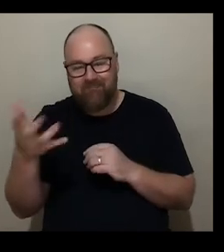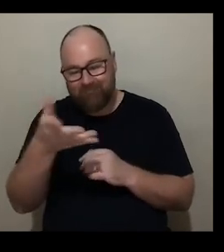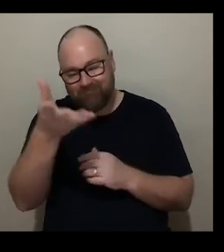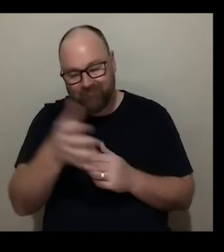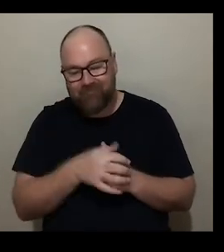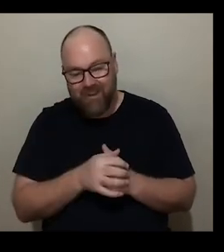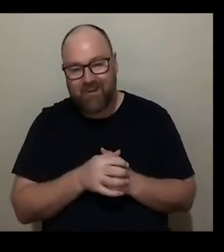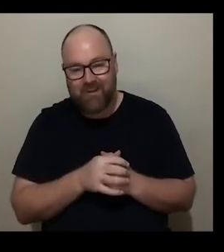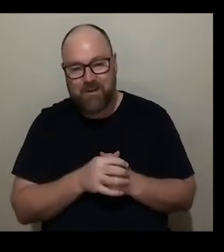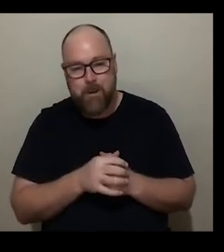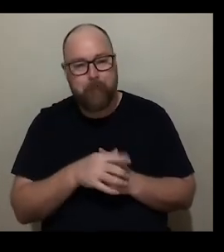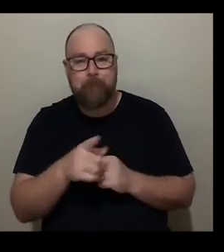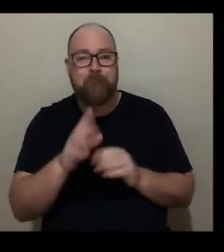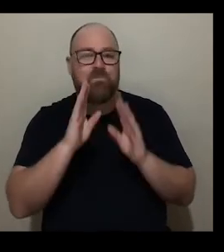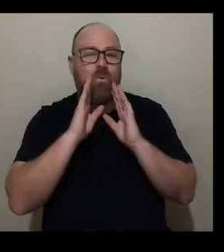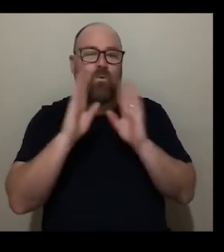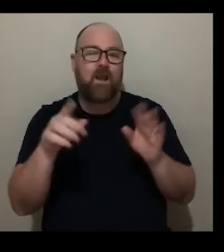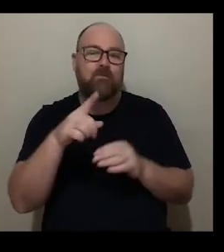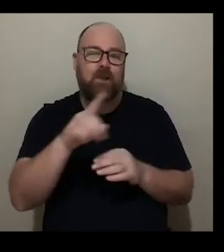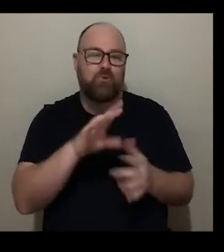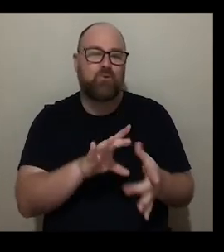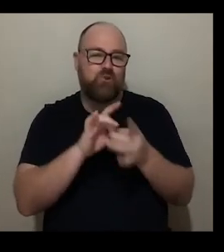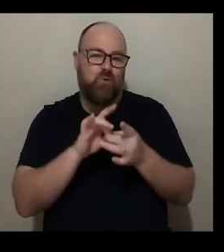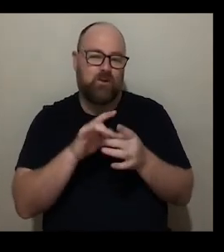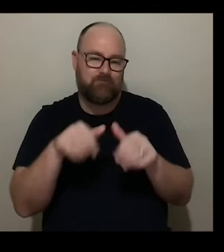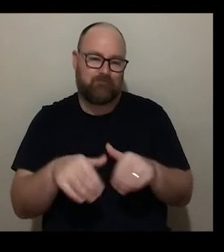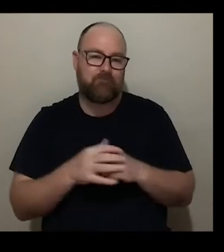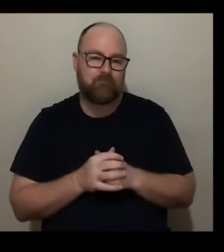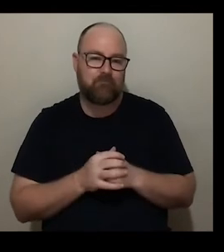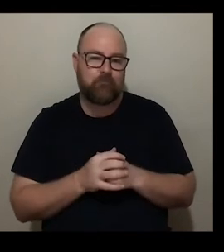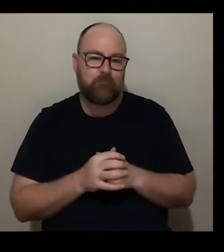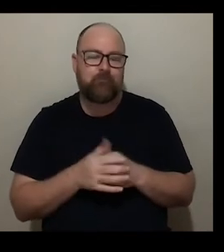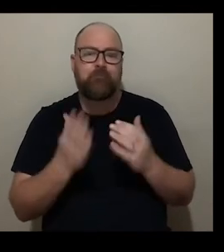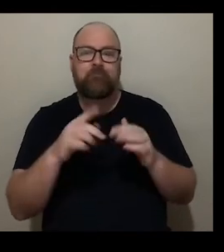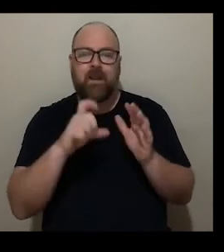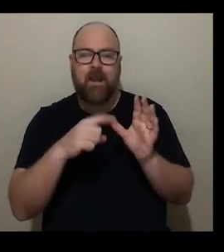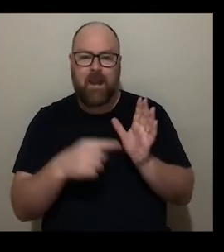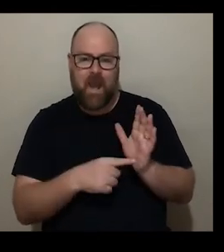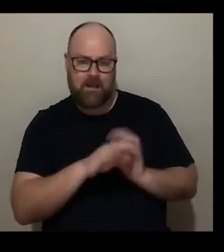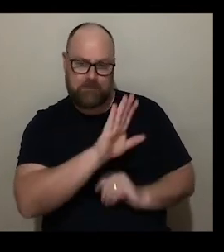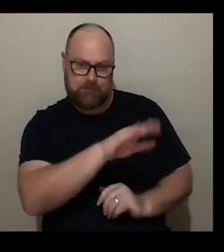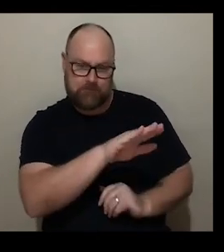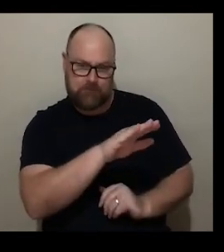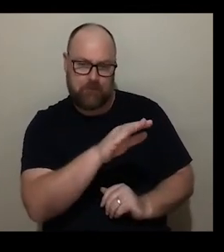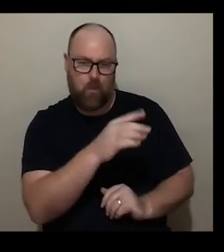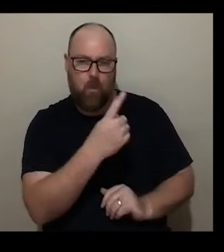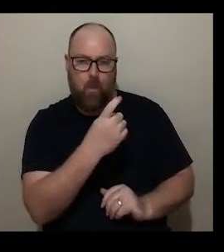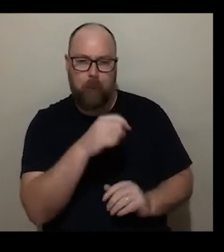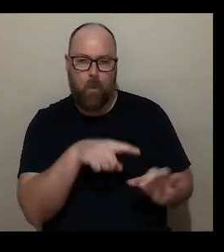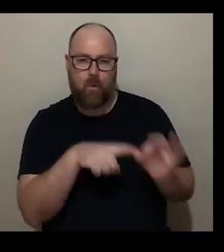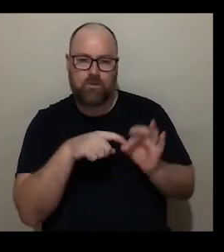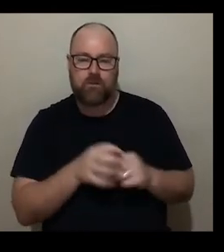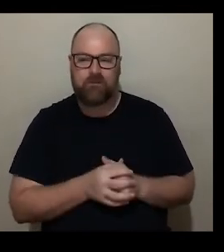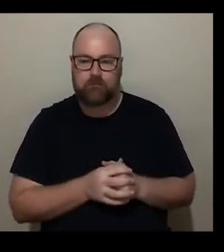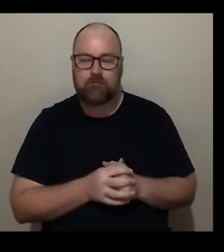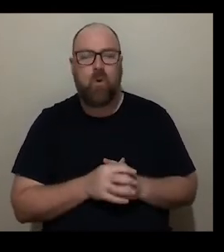really it's so wonderful that you could join us aunt susie uh cat one last question for you what do